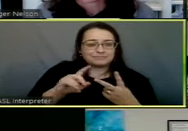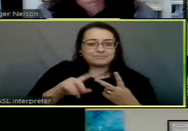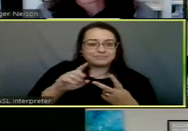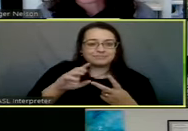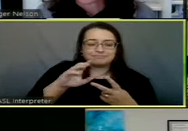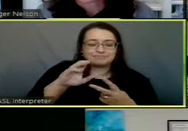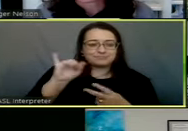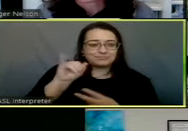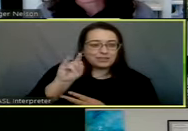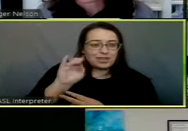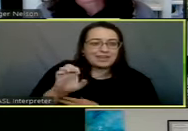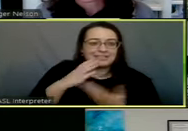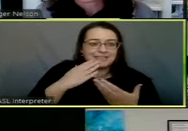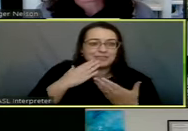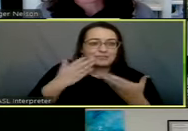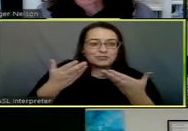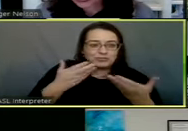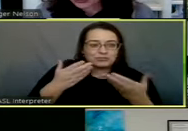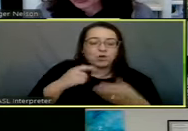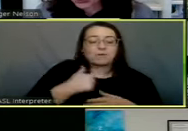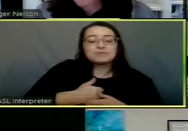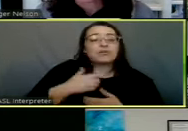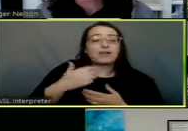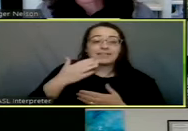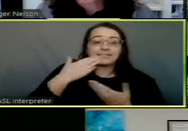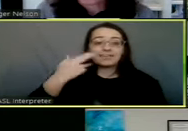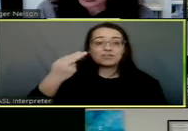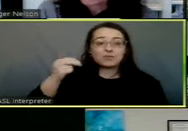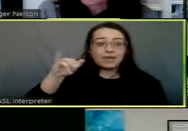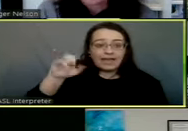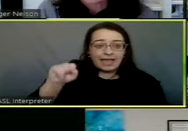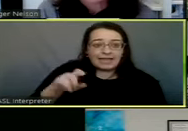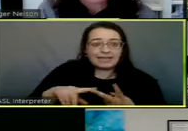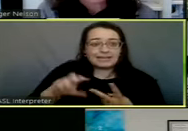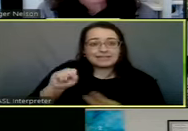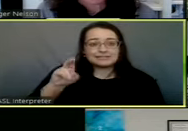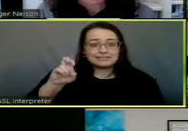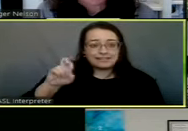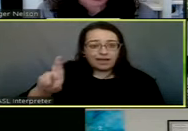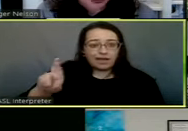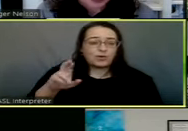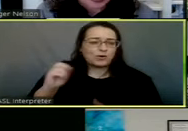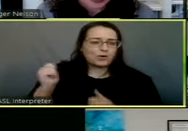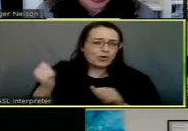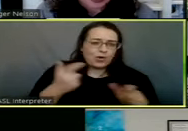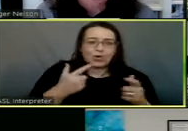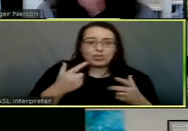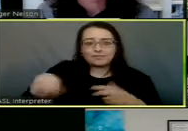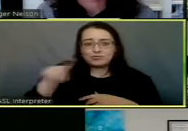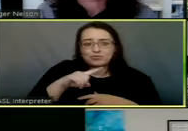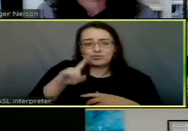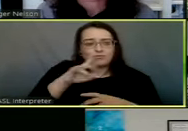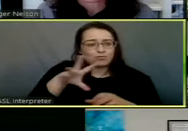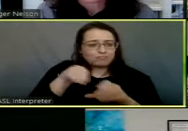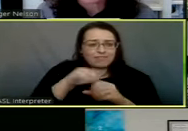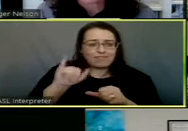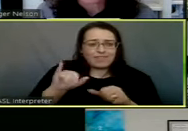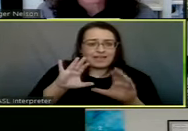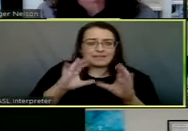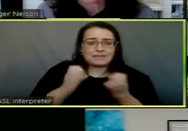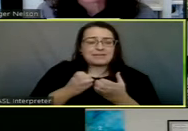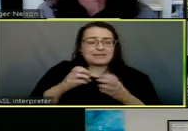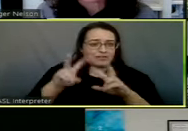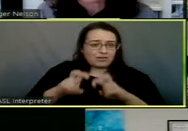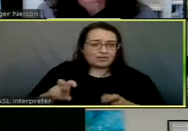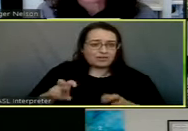serve on the audit committee and we appreciate your time. We appreciate your expertise, both of you guys enjoy